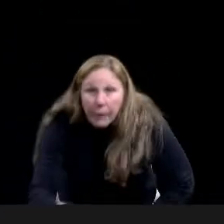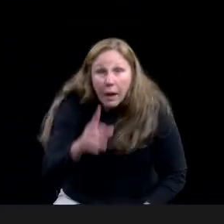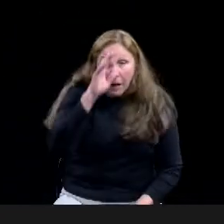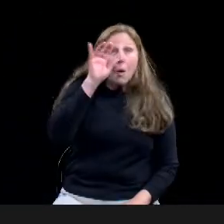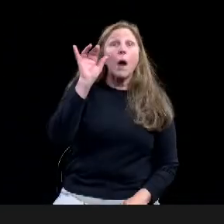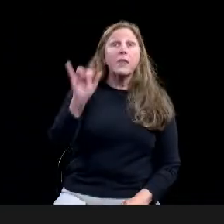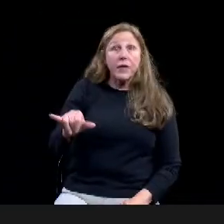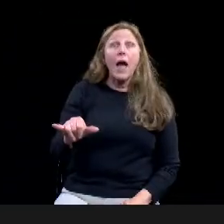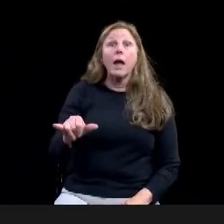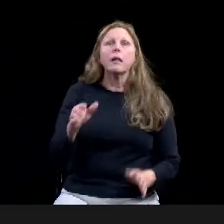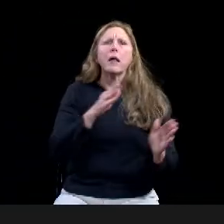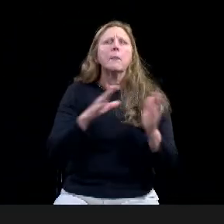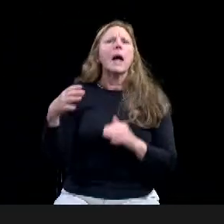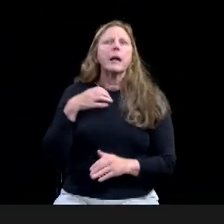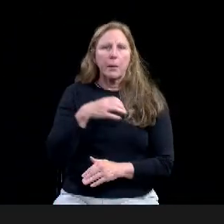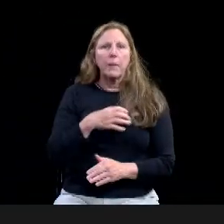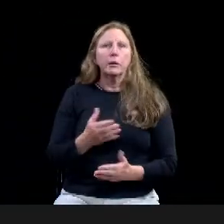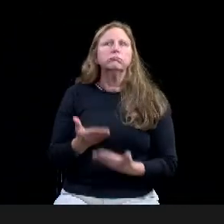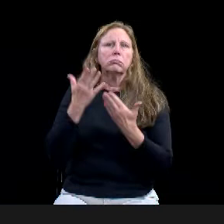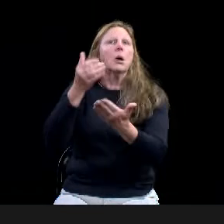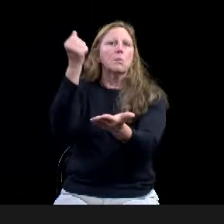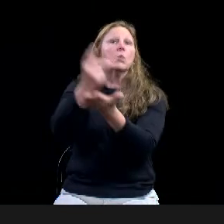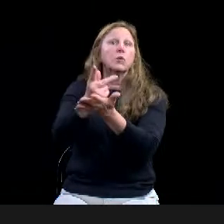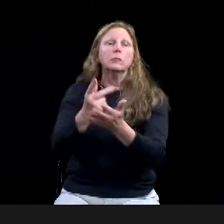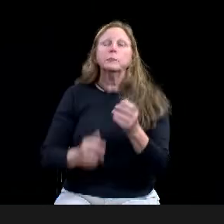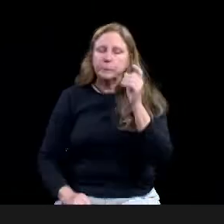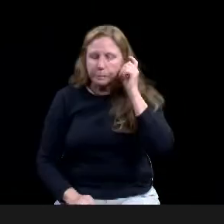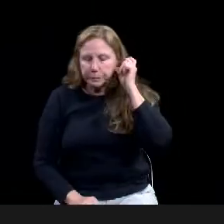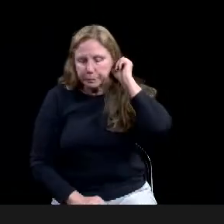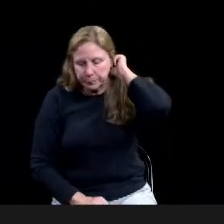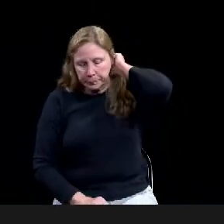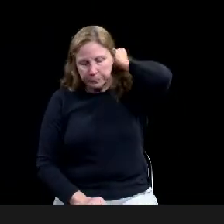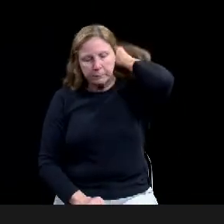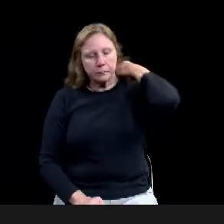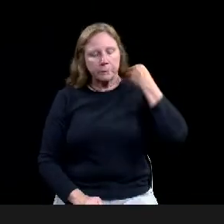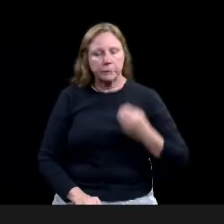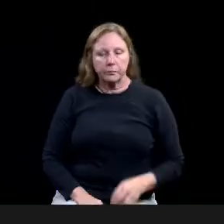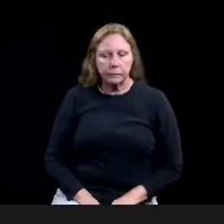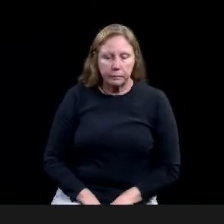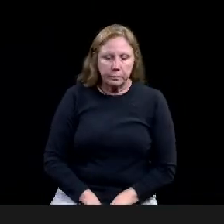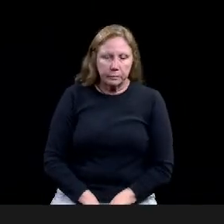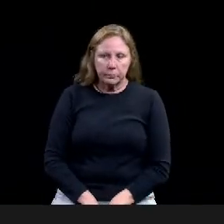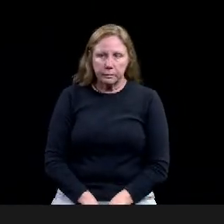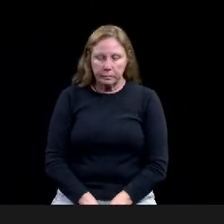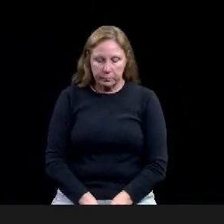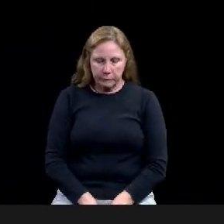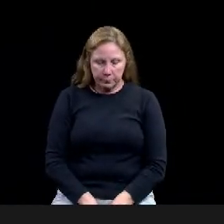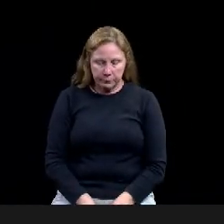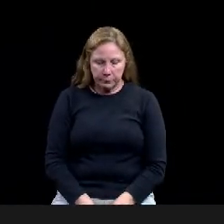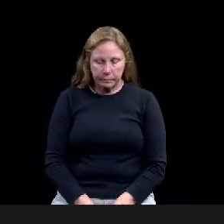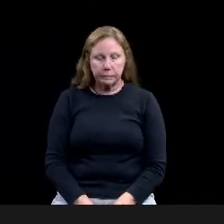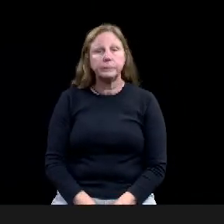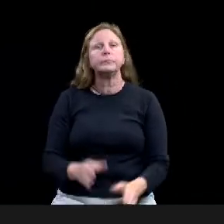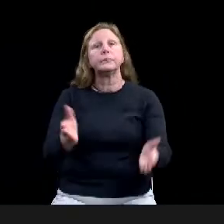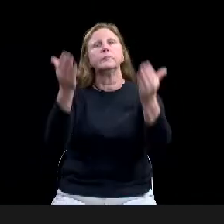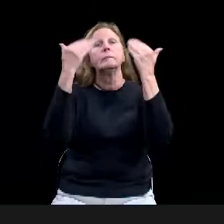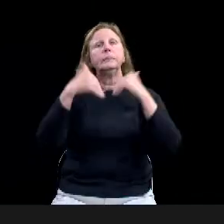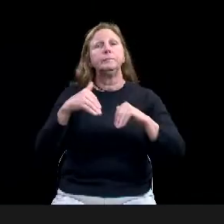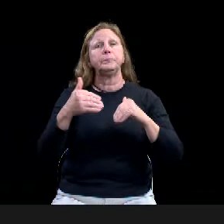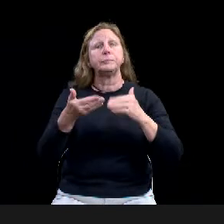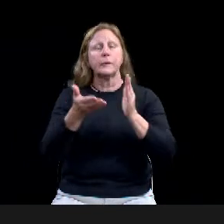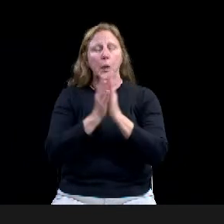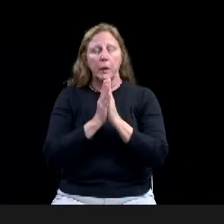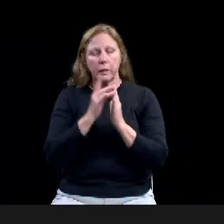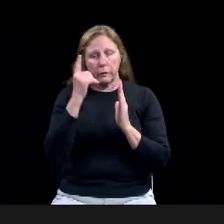Uh, the next request is a, uh, another rezoning, uh, to O3, but this time from R1B to O3,